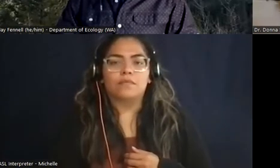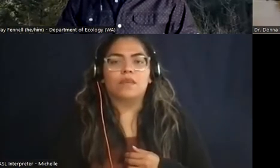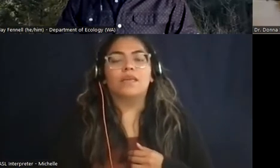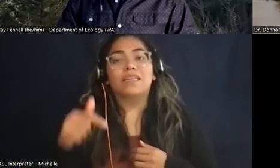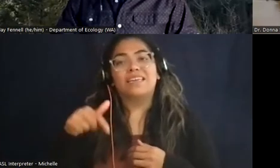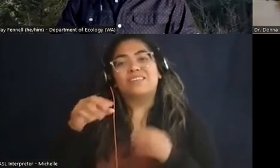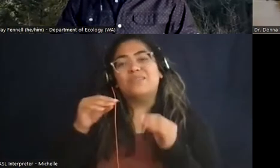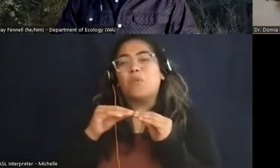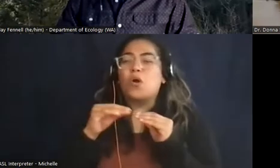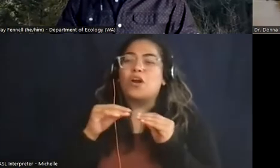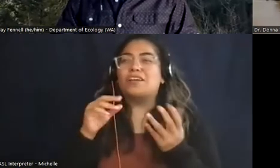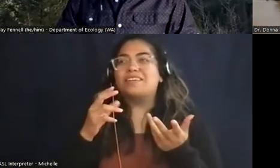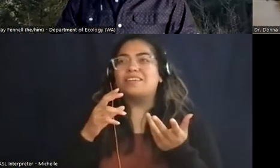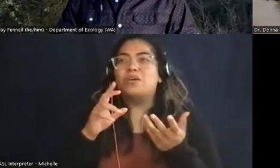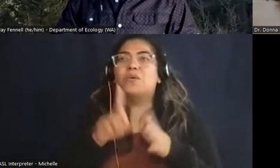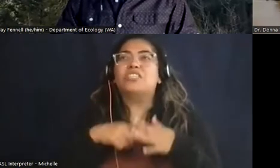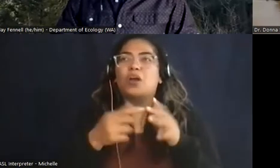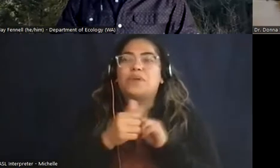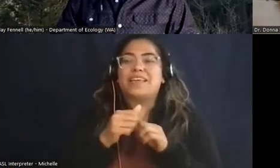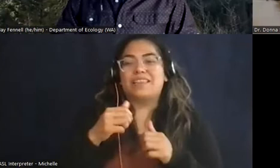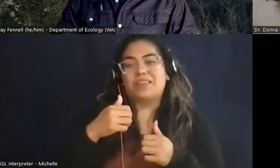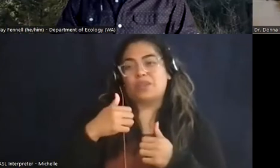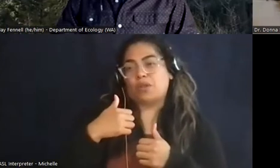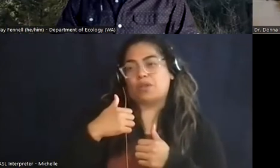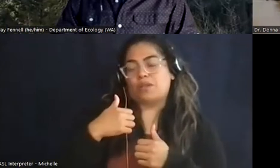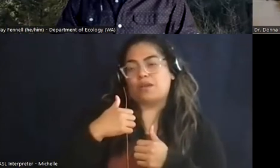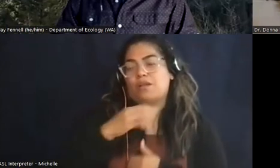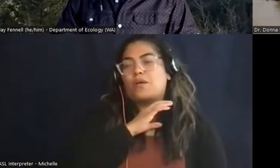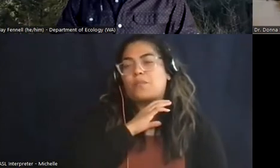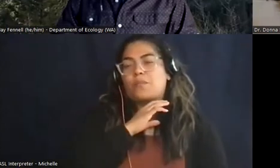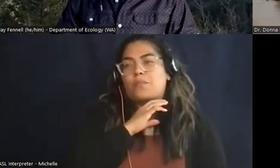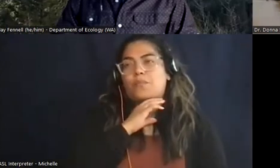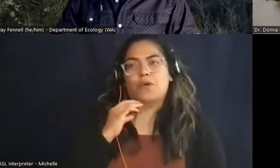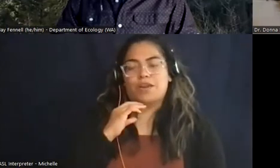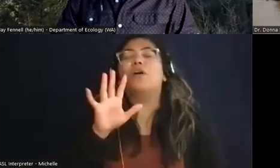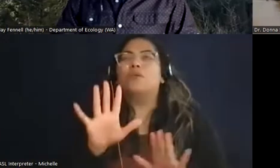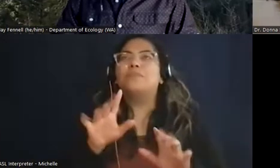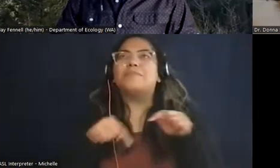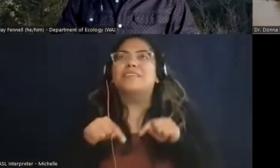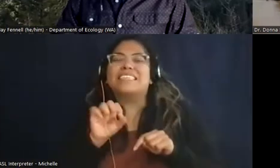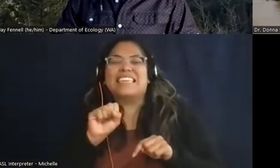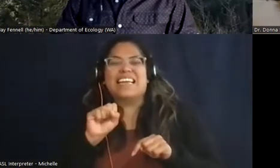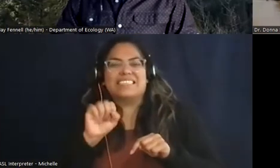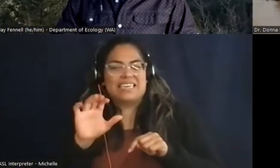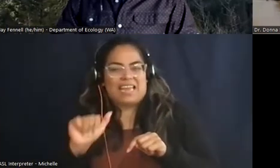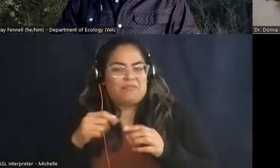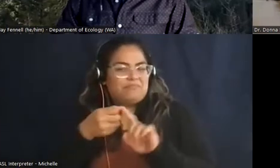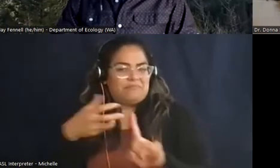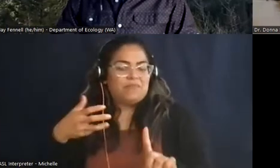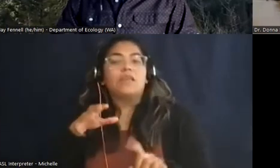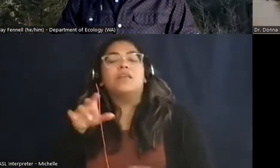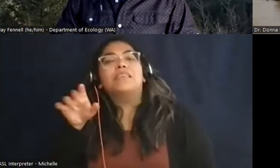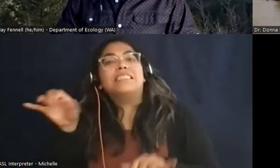So I'll start with the Marine Corps. Well, actually, I'll start with the SCA. So, like Donna,